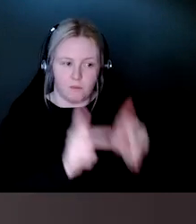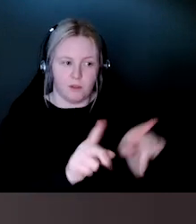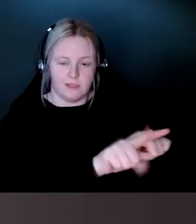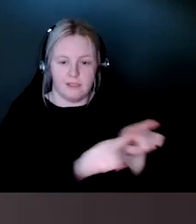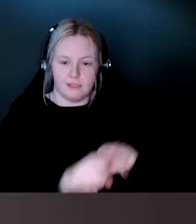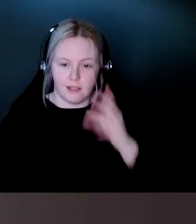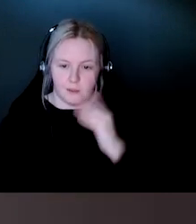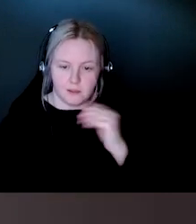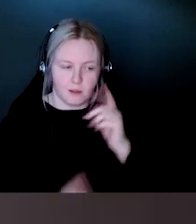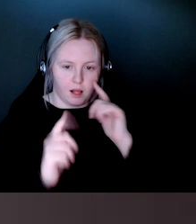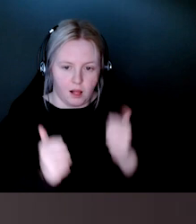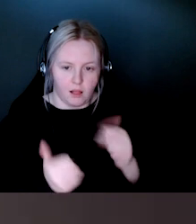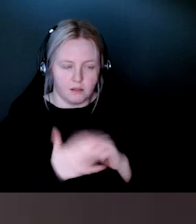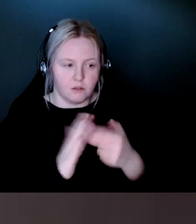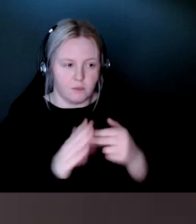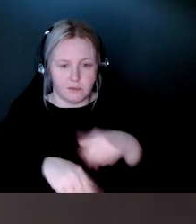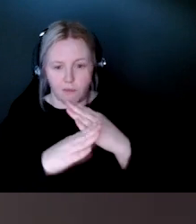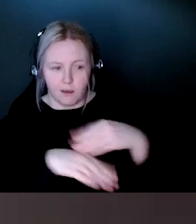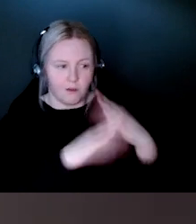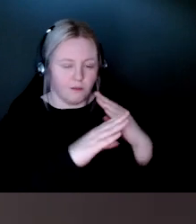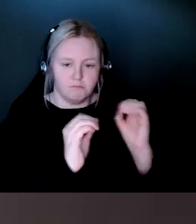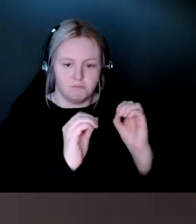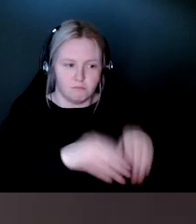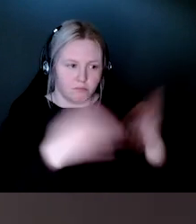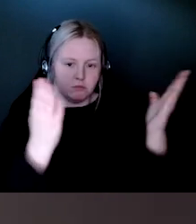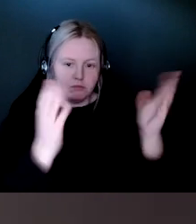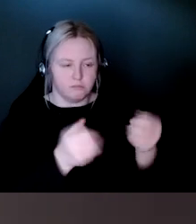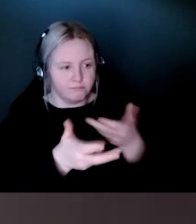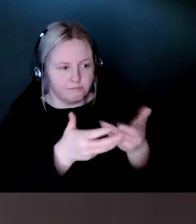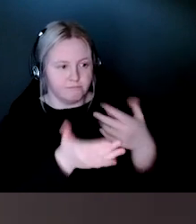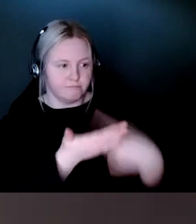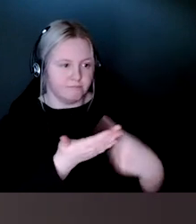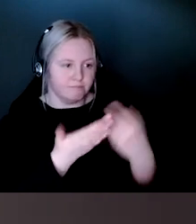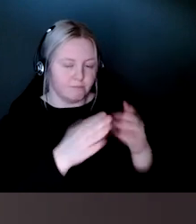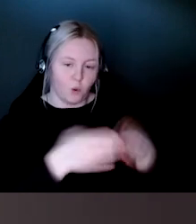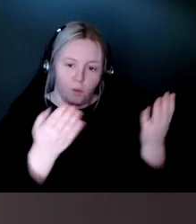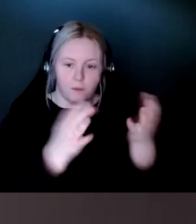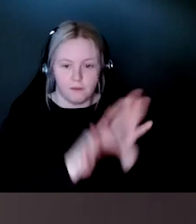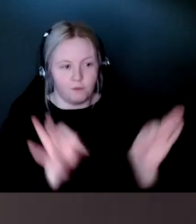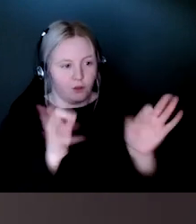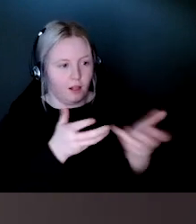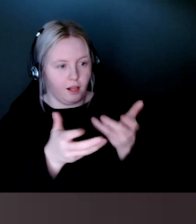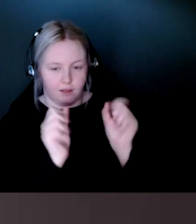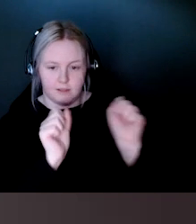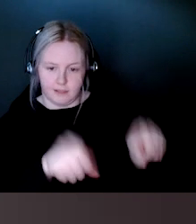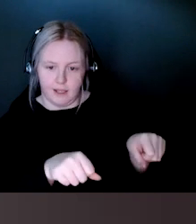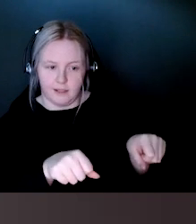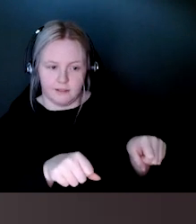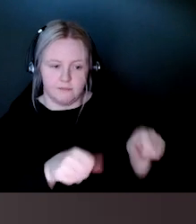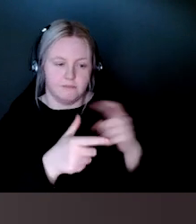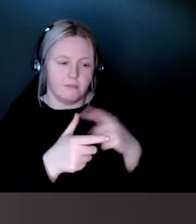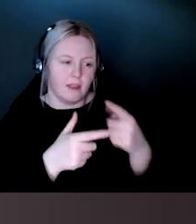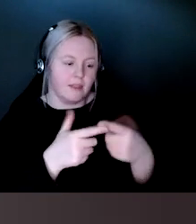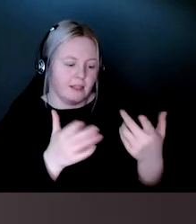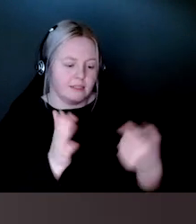just breaks so many barriers down in the conversation. You have so many opportunities to just talk freely, deal with different things and sometimes